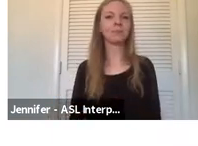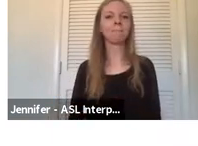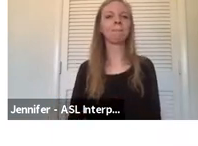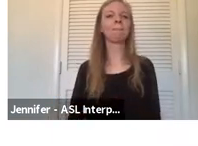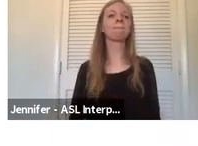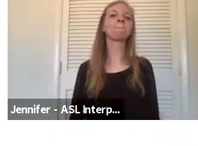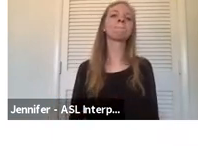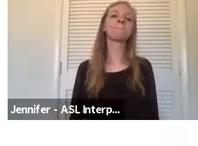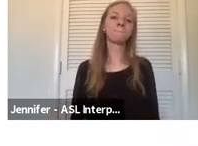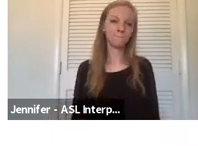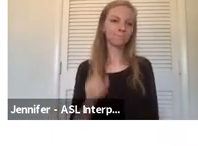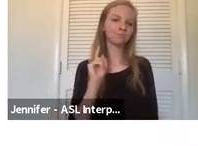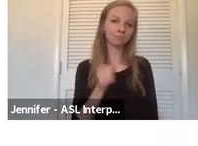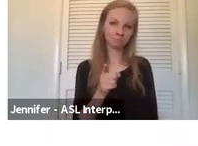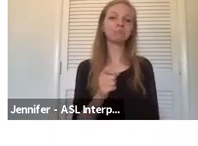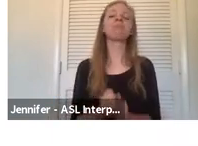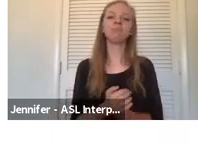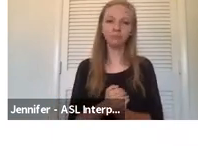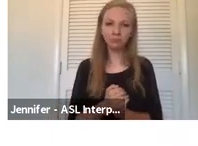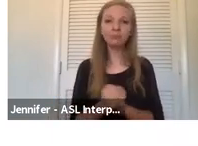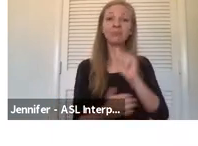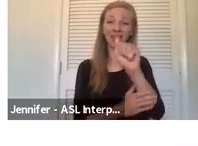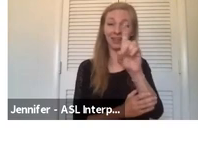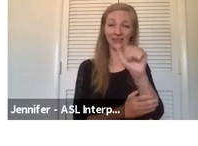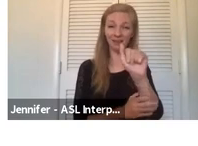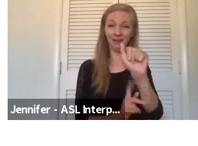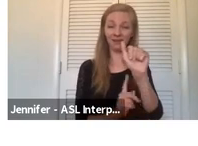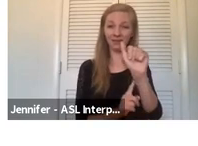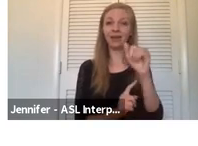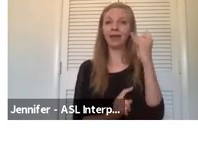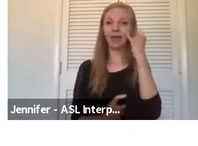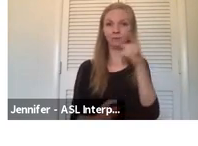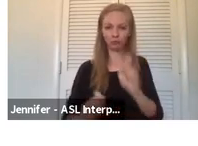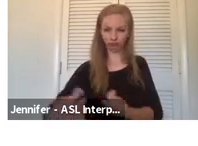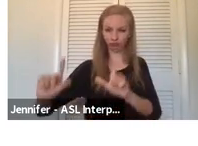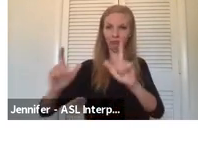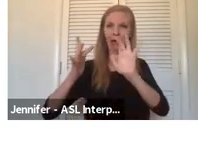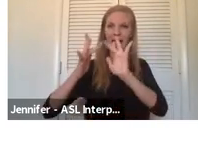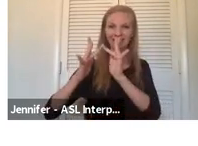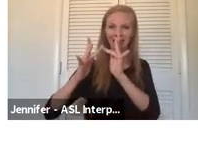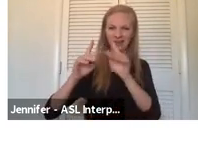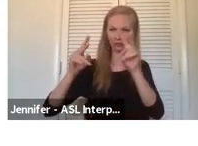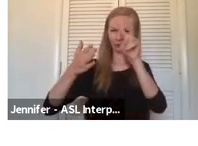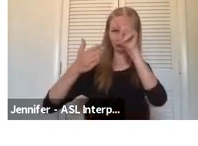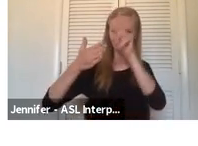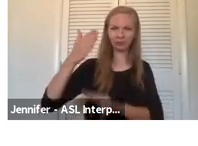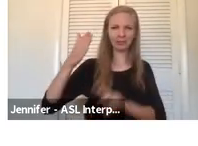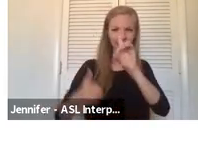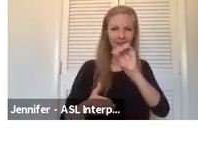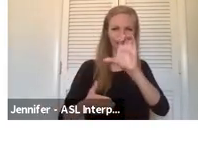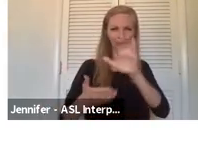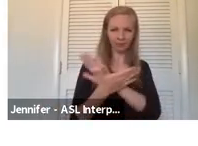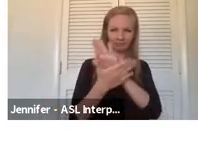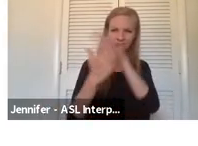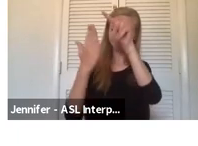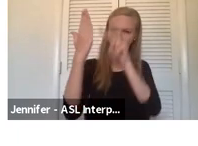All right. So the ADA, if you go online and you look at the whole document, there's, I